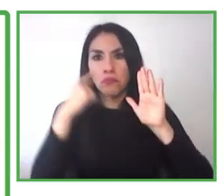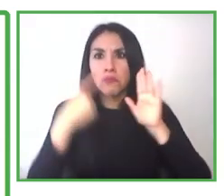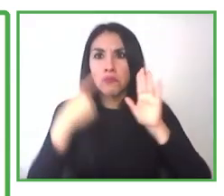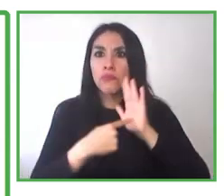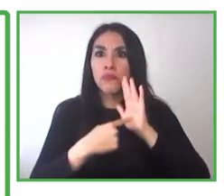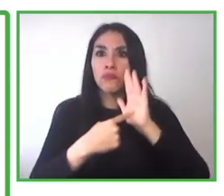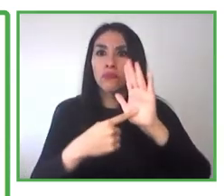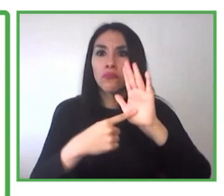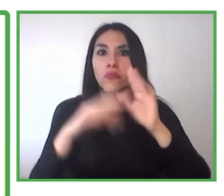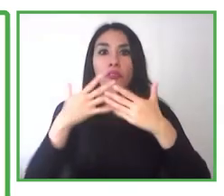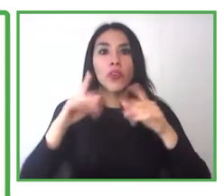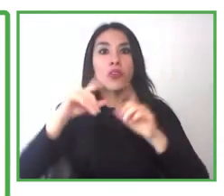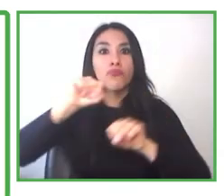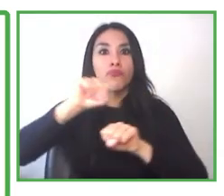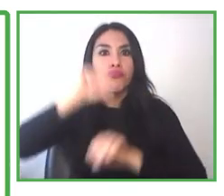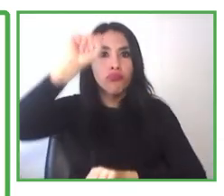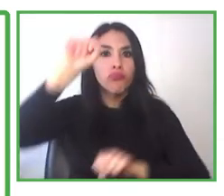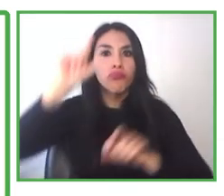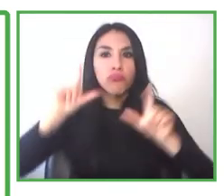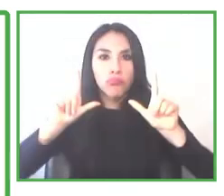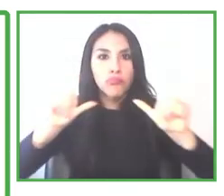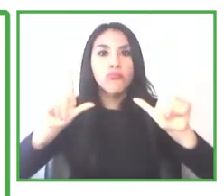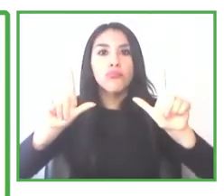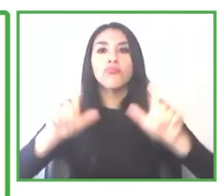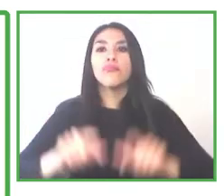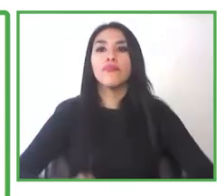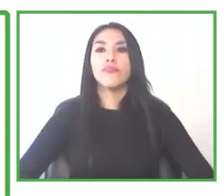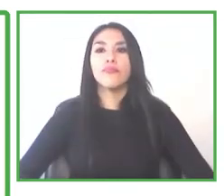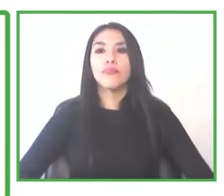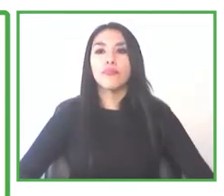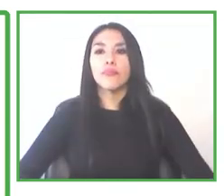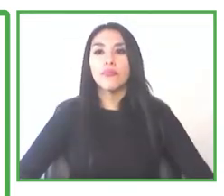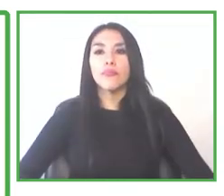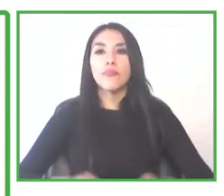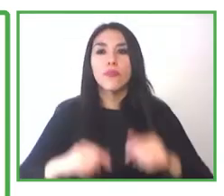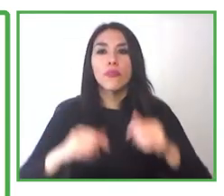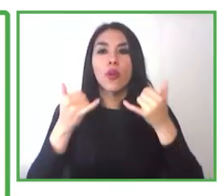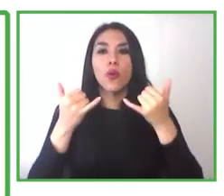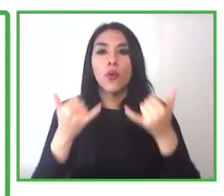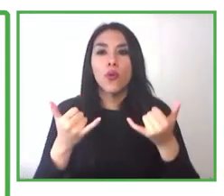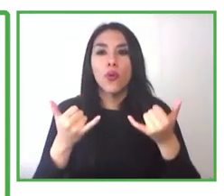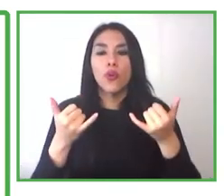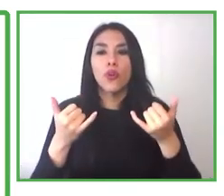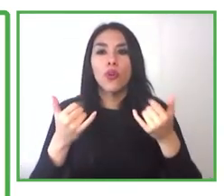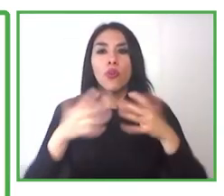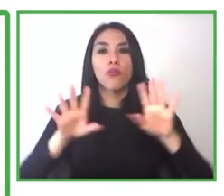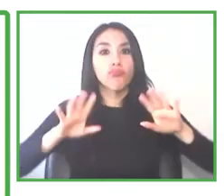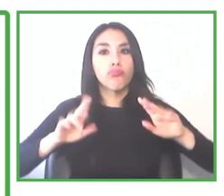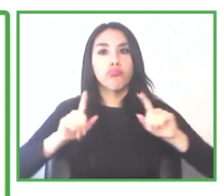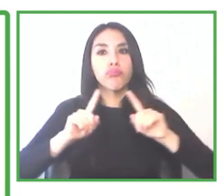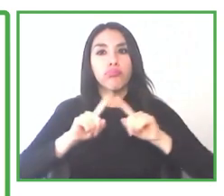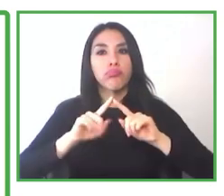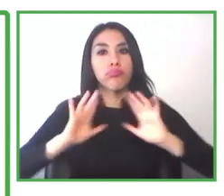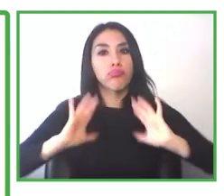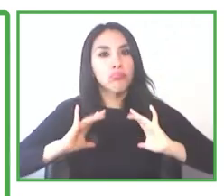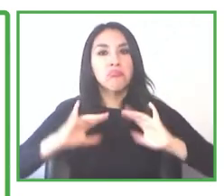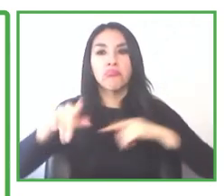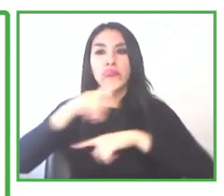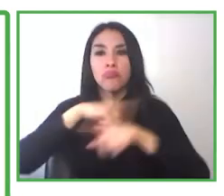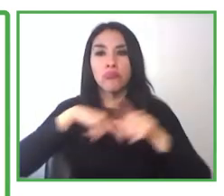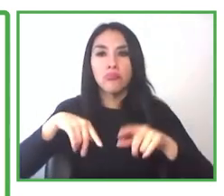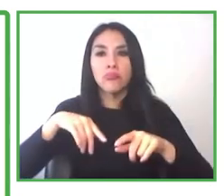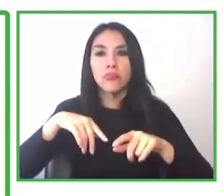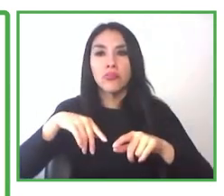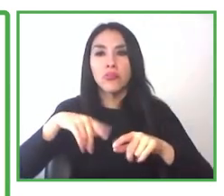never mind how they acquire them. In this sense, the support of working inclusion doesn't really